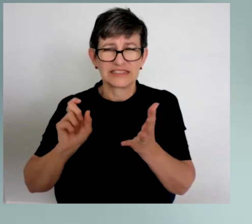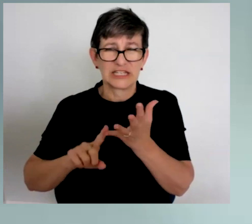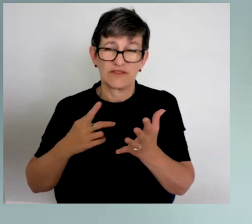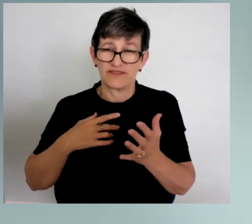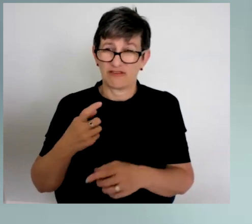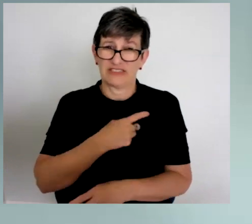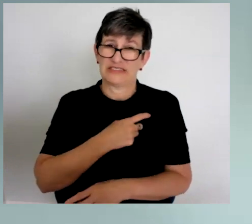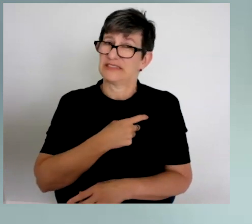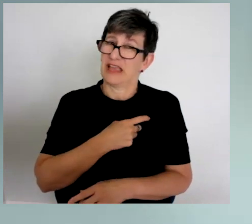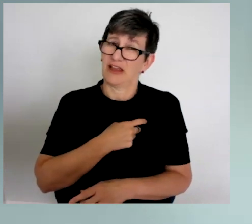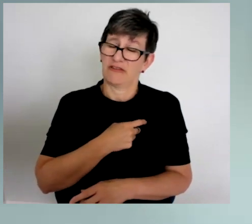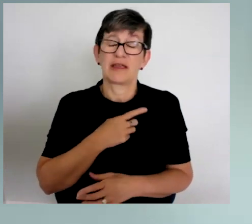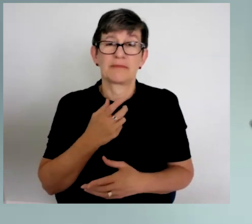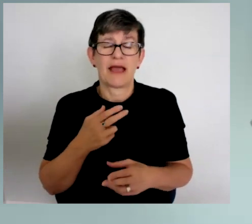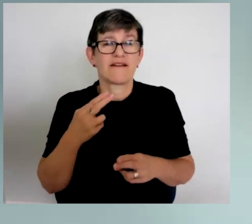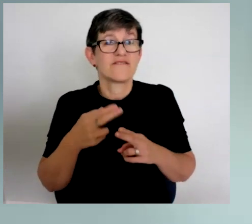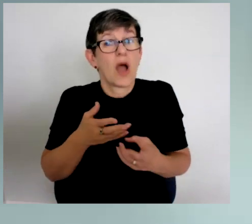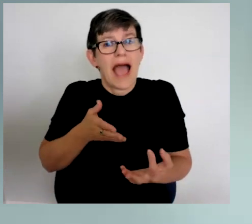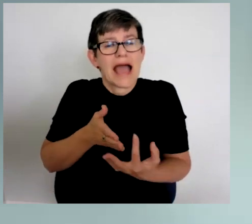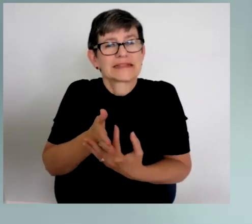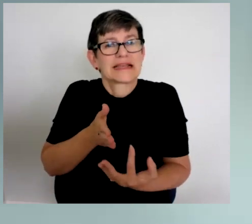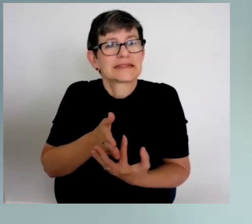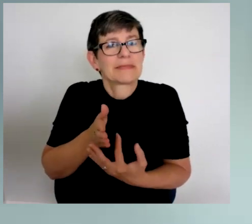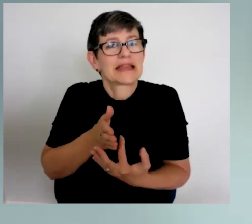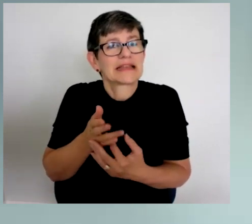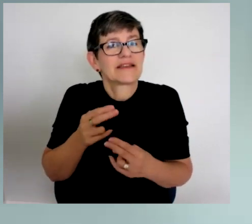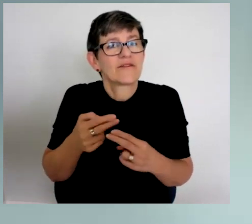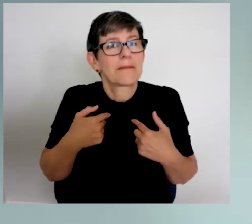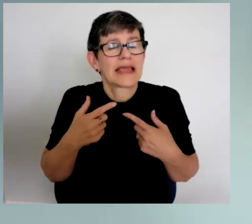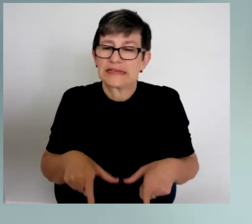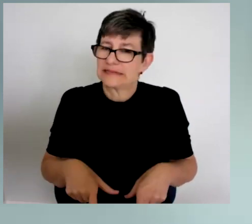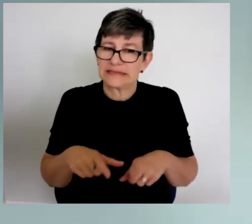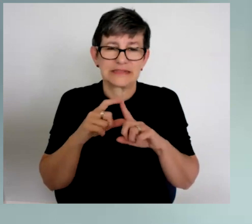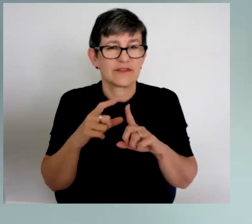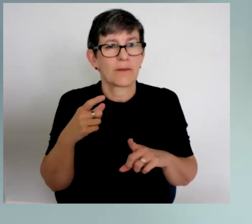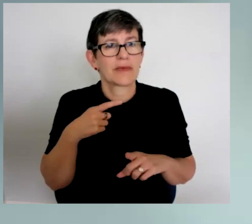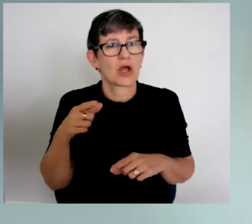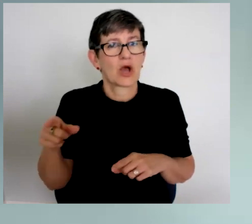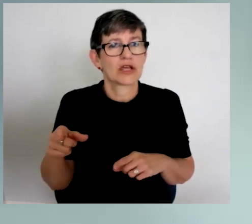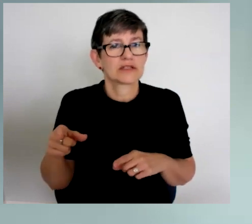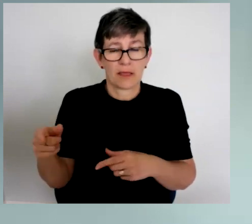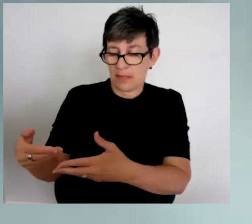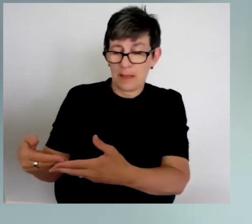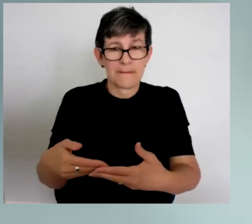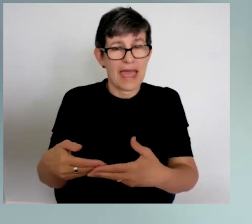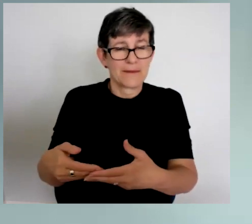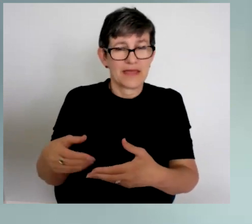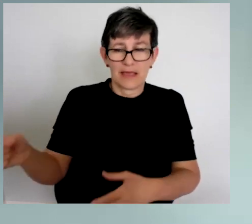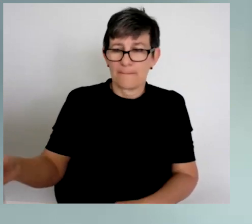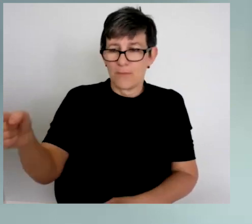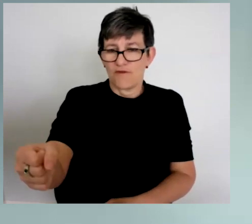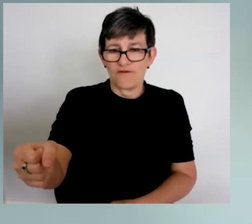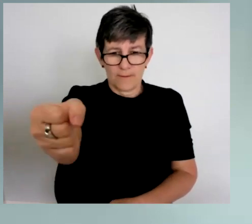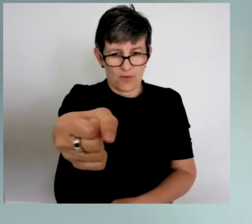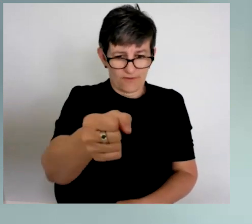very scary. But from an accessibility point of view, it was really difficult because they kept moving her